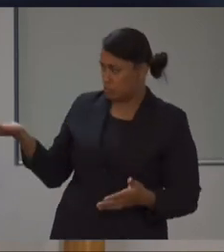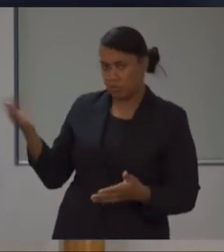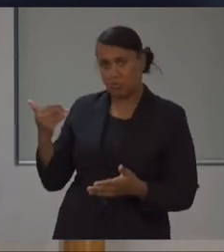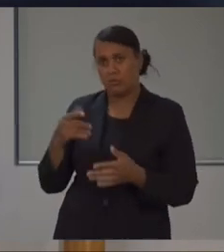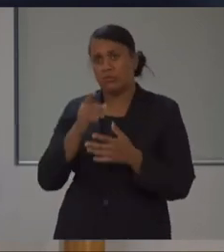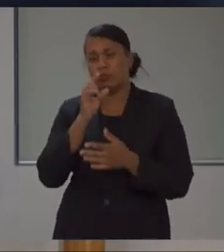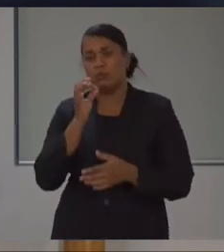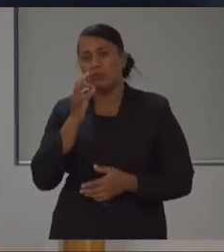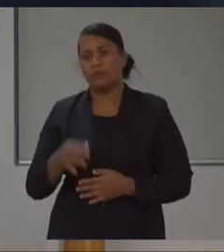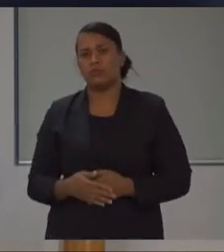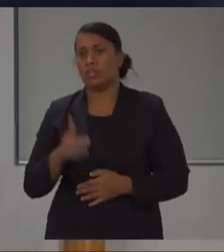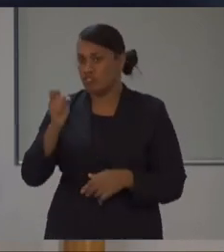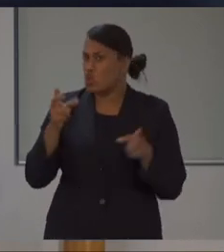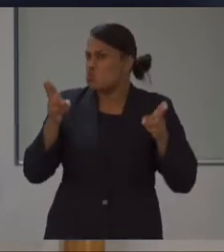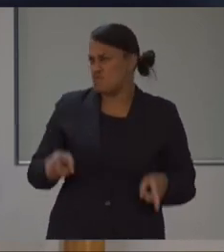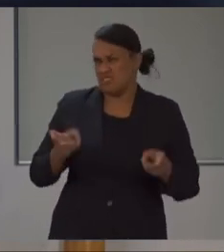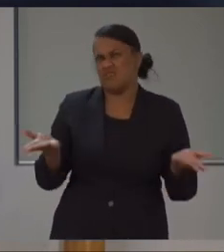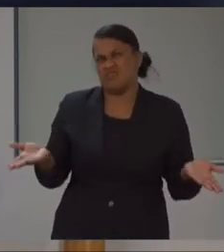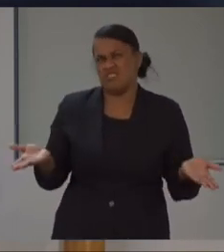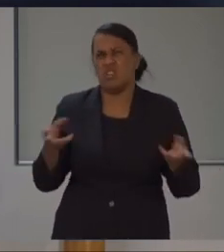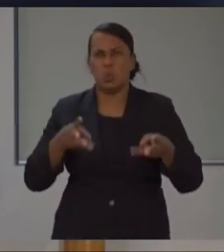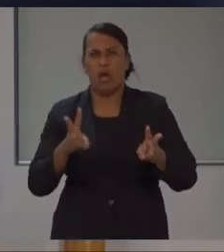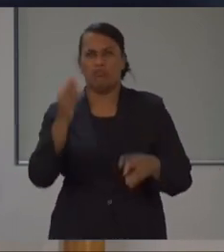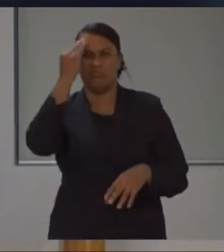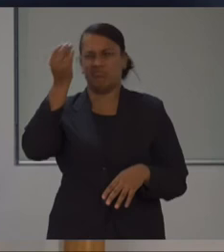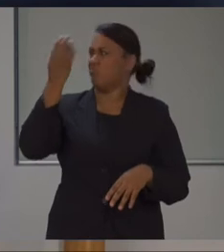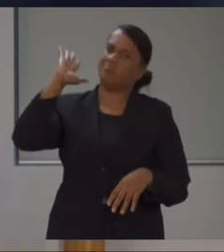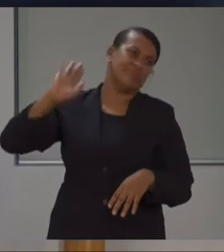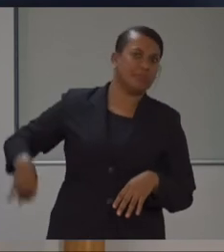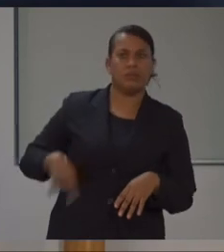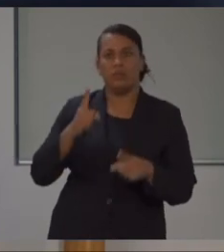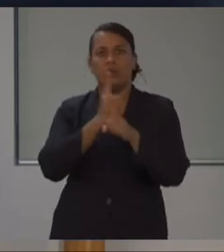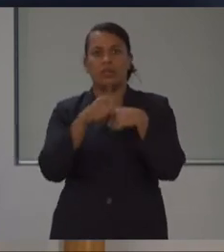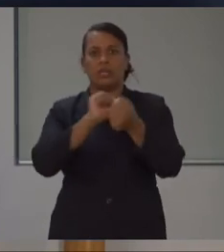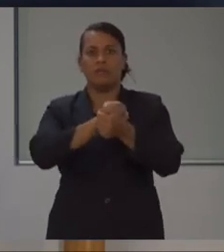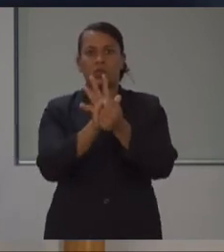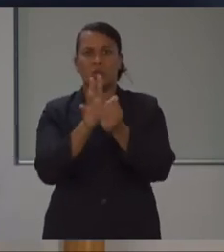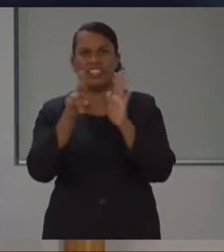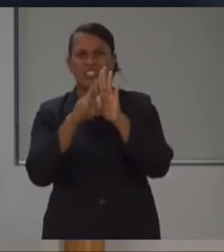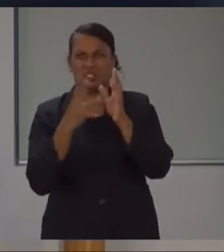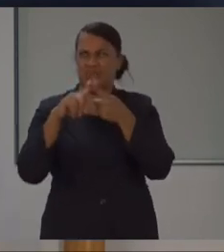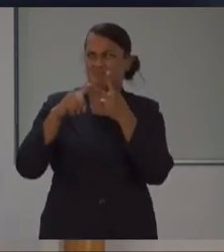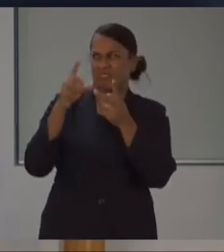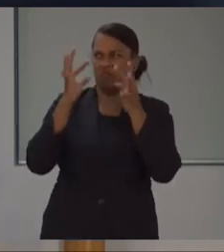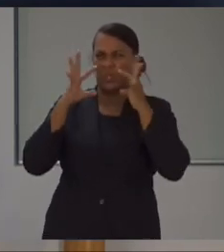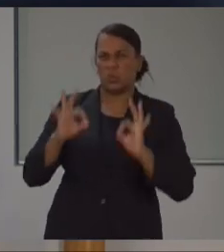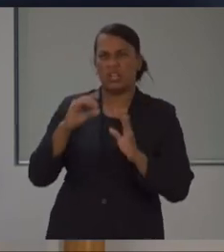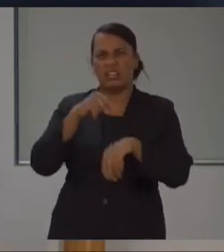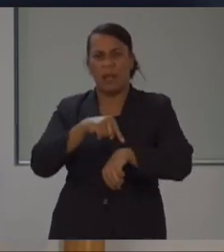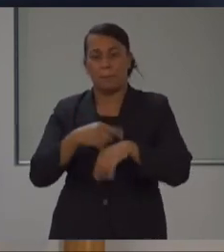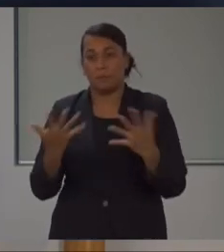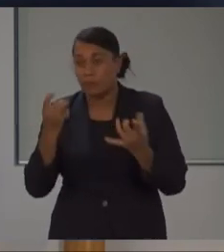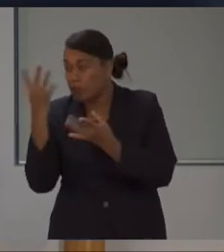it is human nature, forget about the restrictions that have been in place. And the advisory that your ministry is giving out in terms of